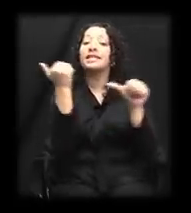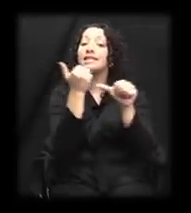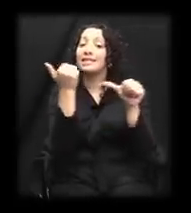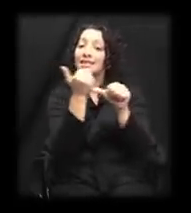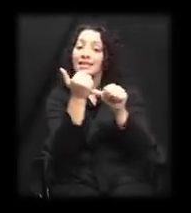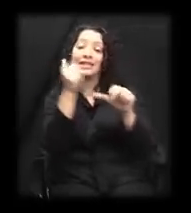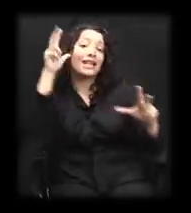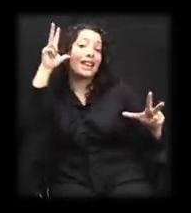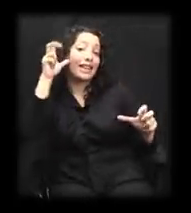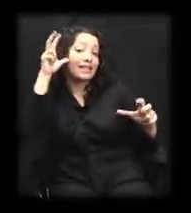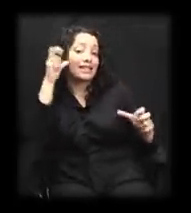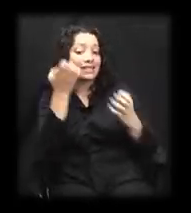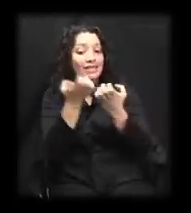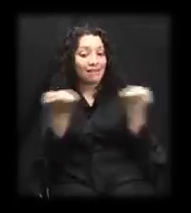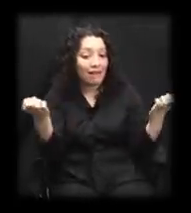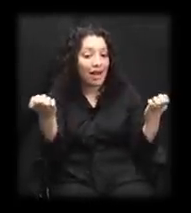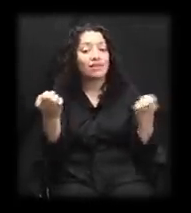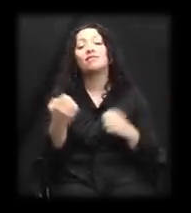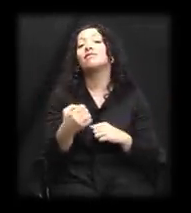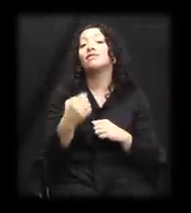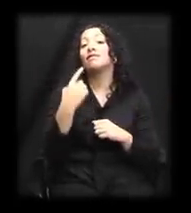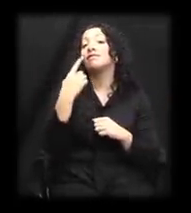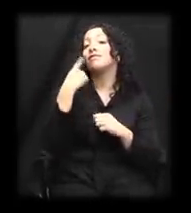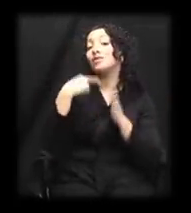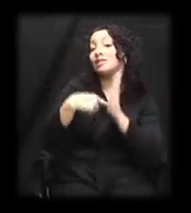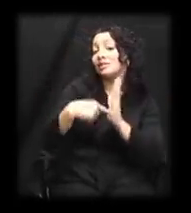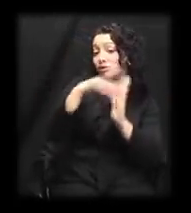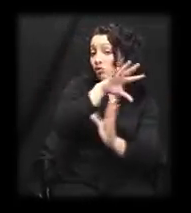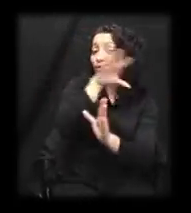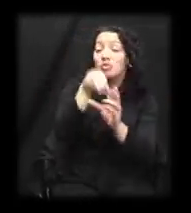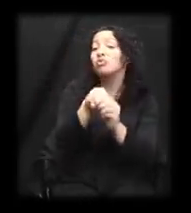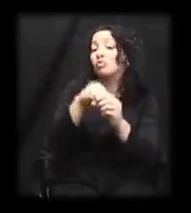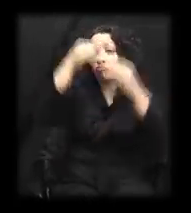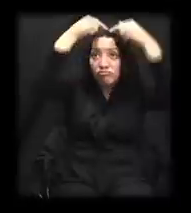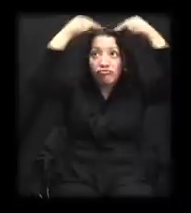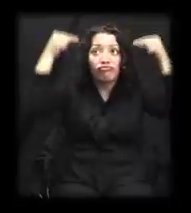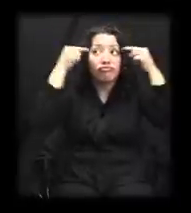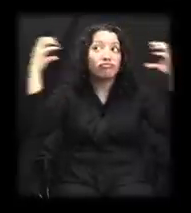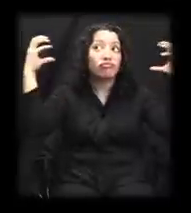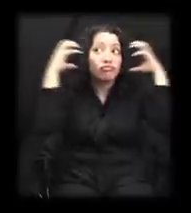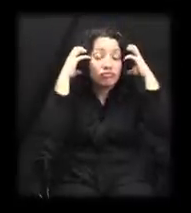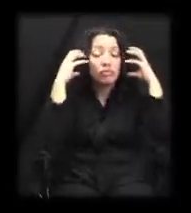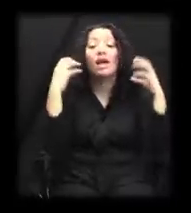assistive listening devices including earphones and Bluetooth with ear clip.